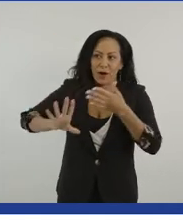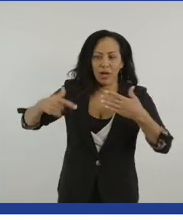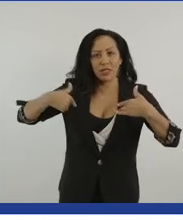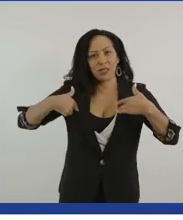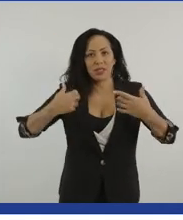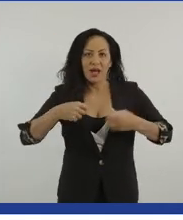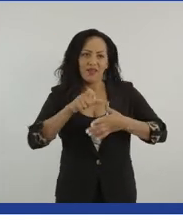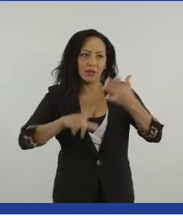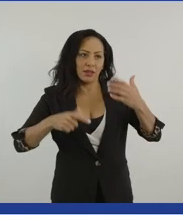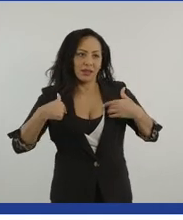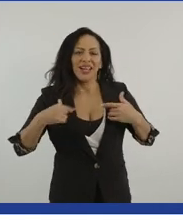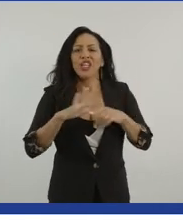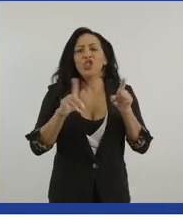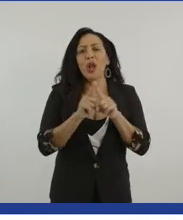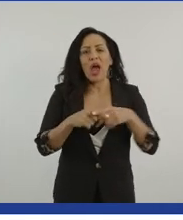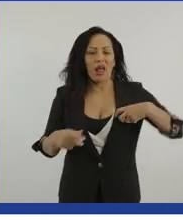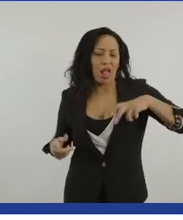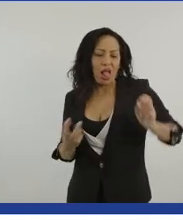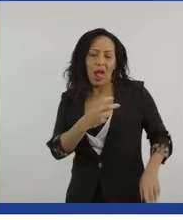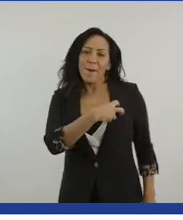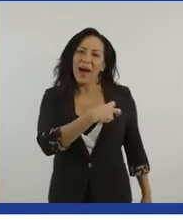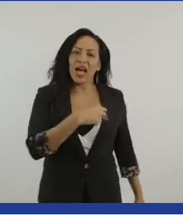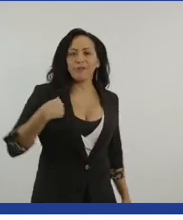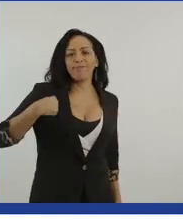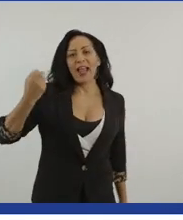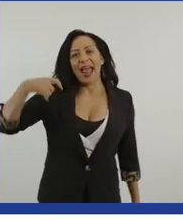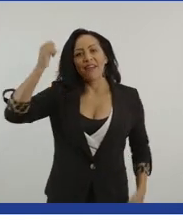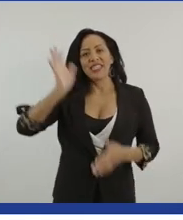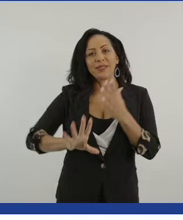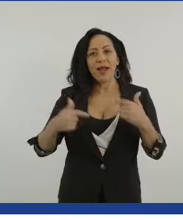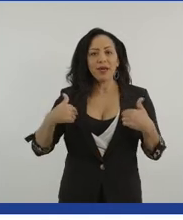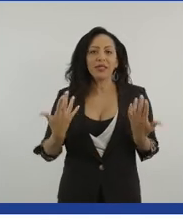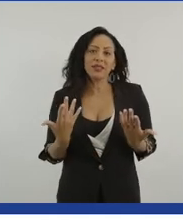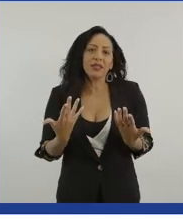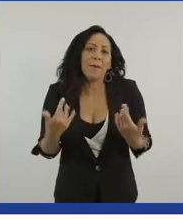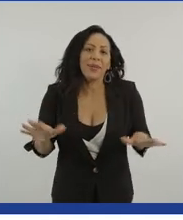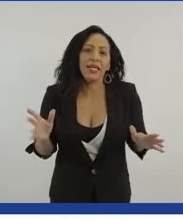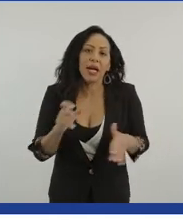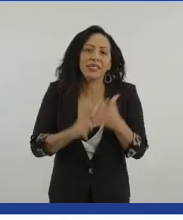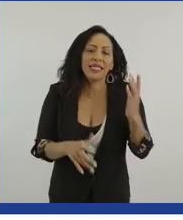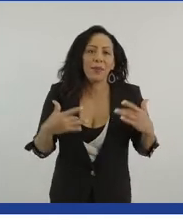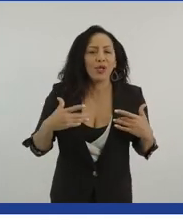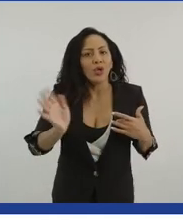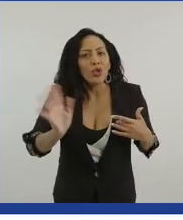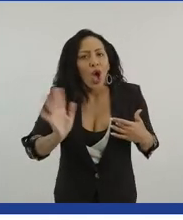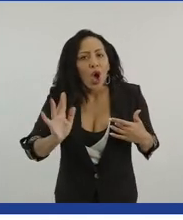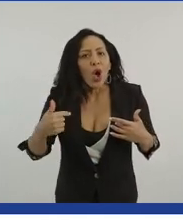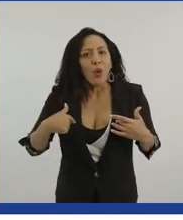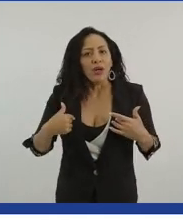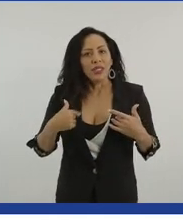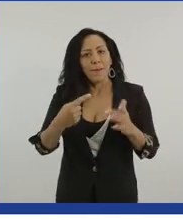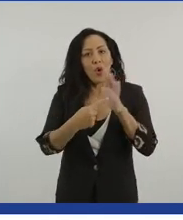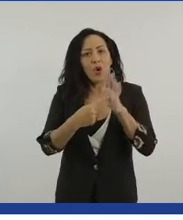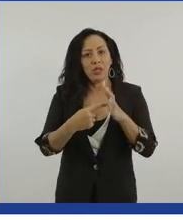somebody goes in to flash a medal. It should be an experience where young people can ask those questions that those, those, those that maybe